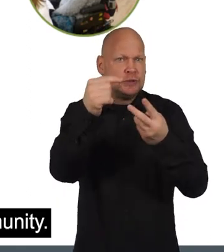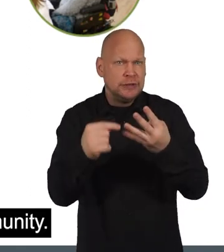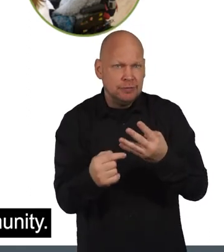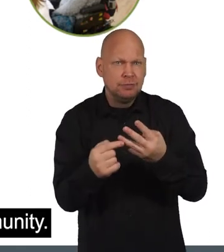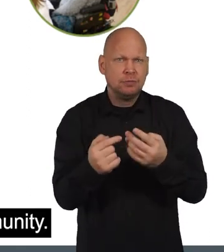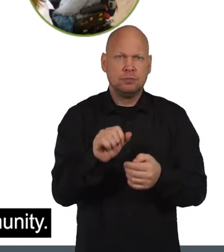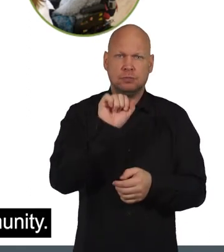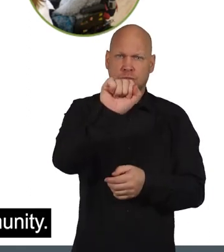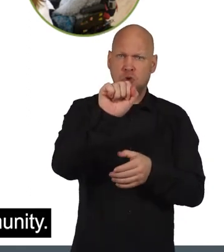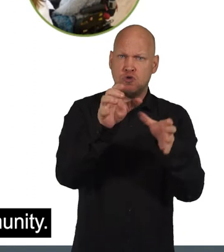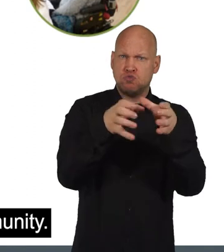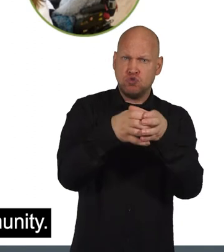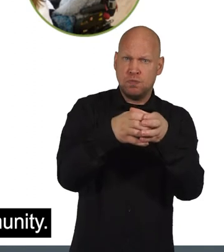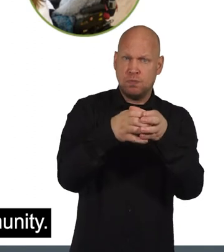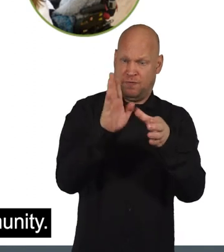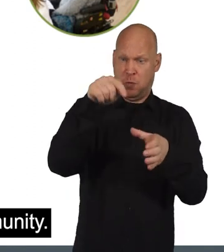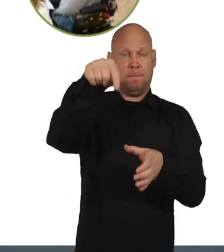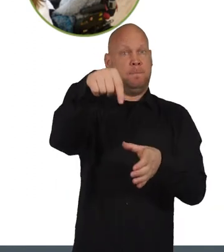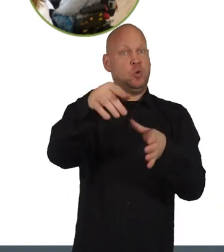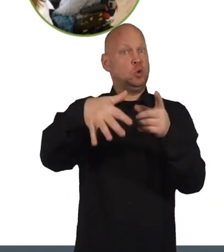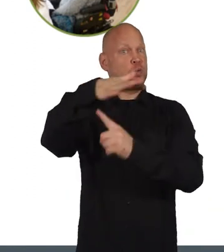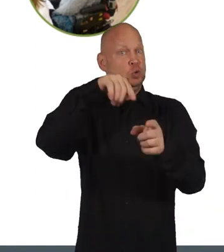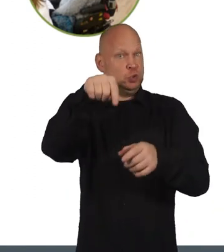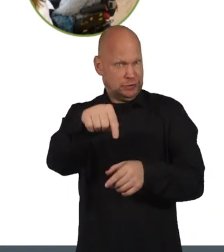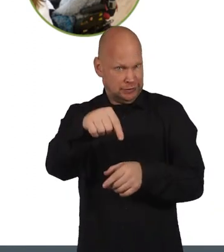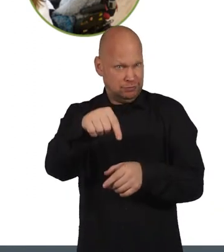Most of your group has to be from that community.